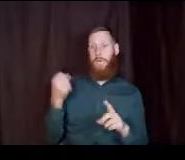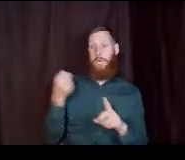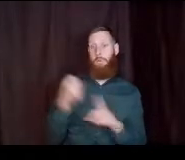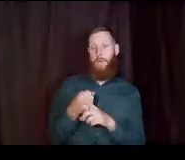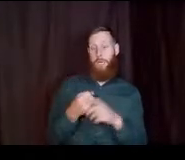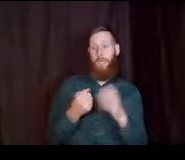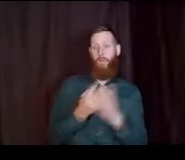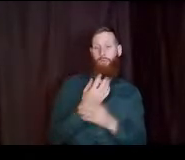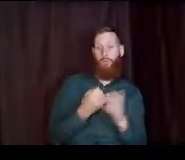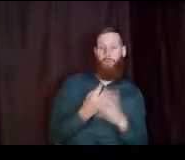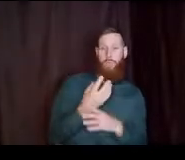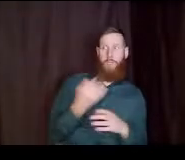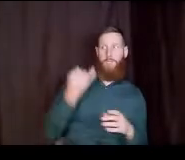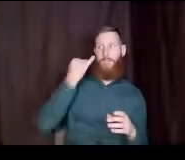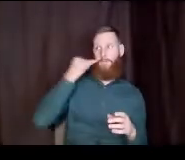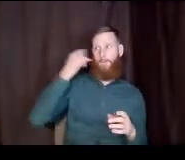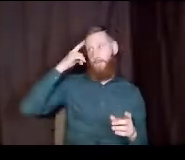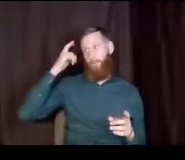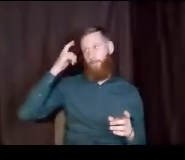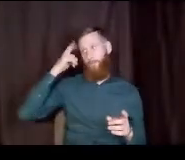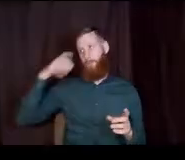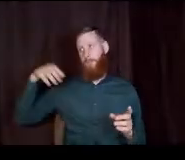quarter. So they want to plan for that.